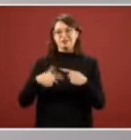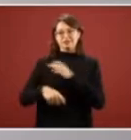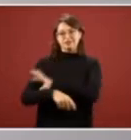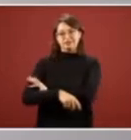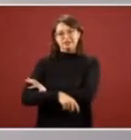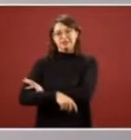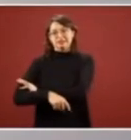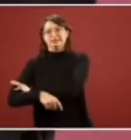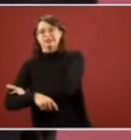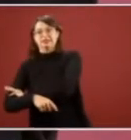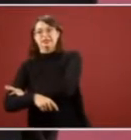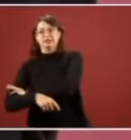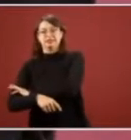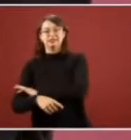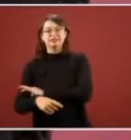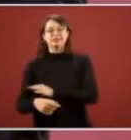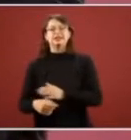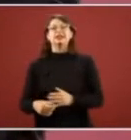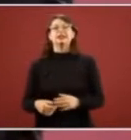y tuve